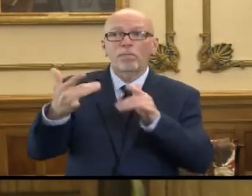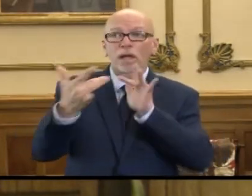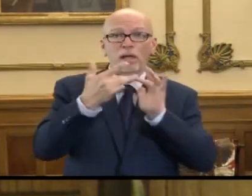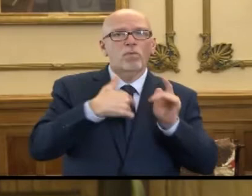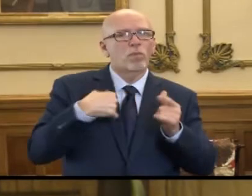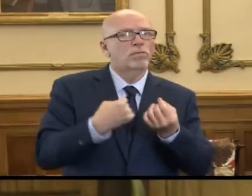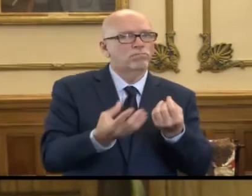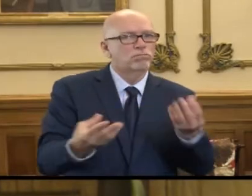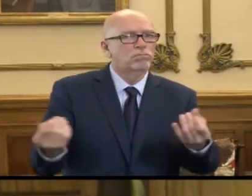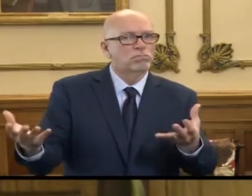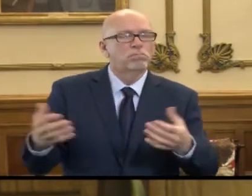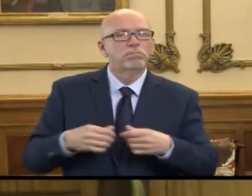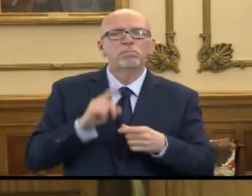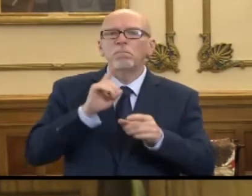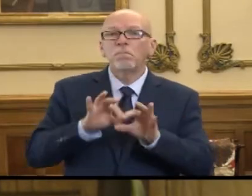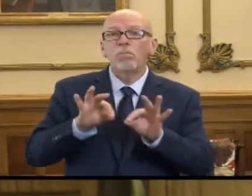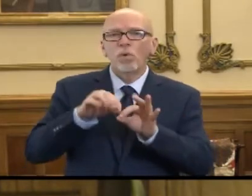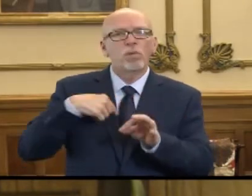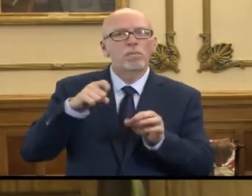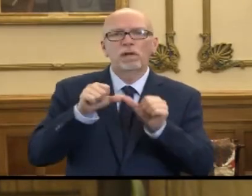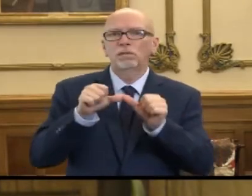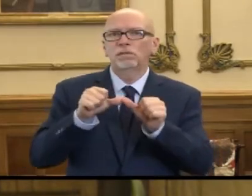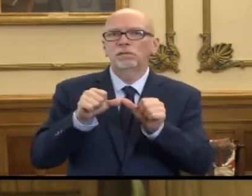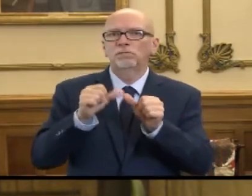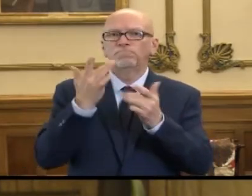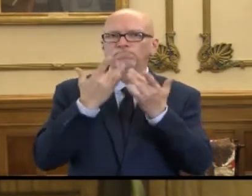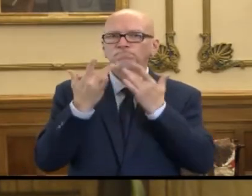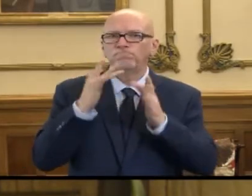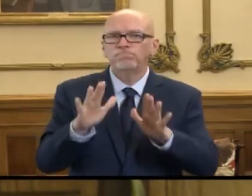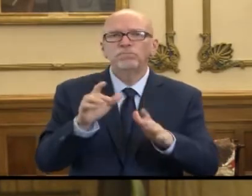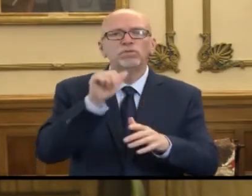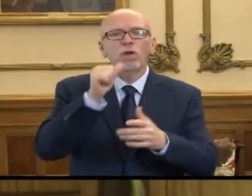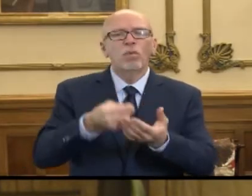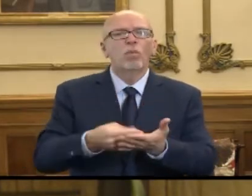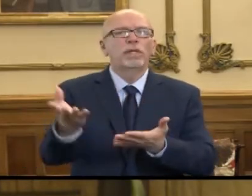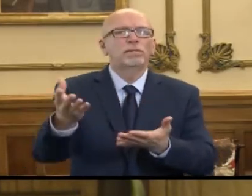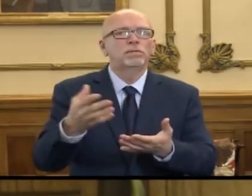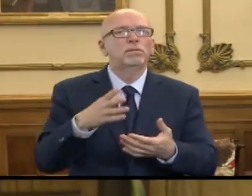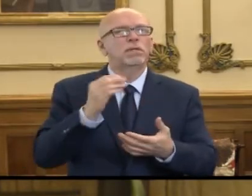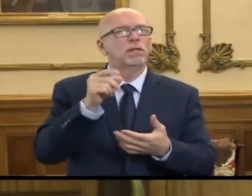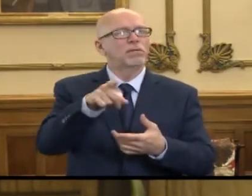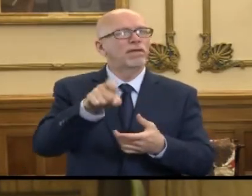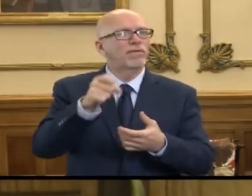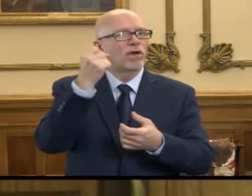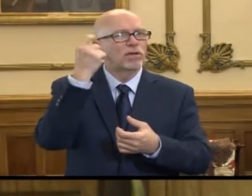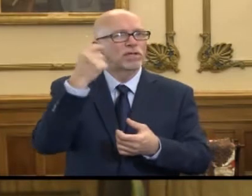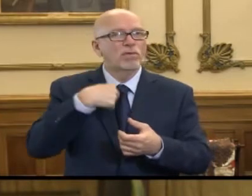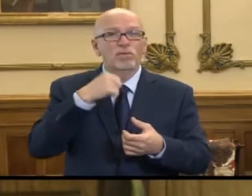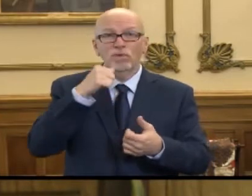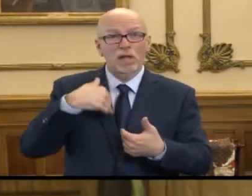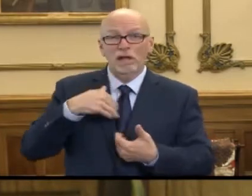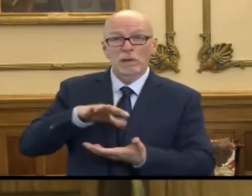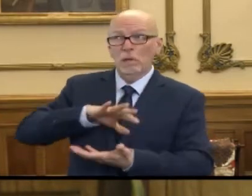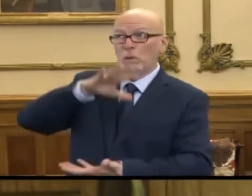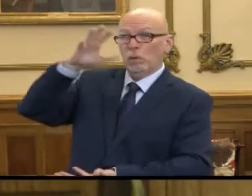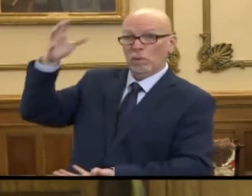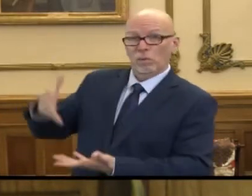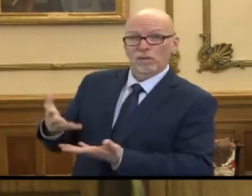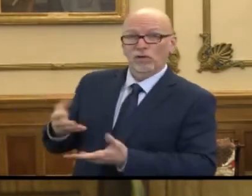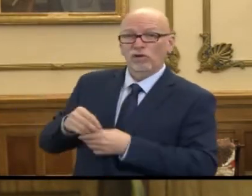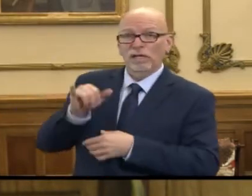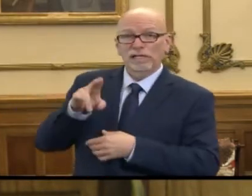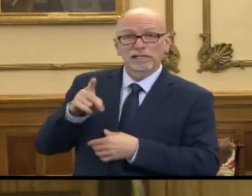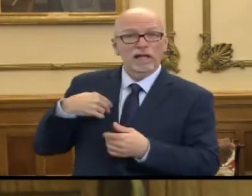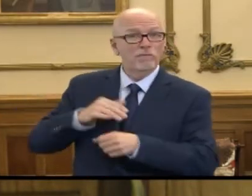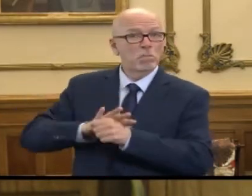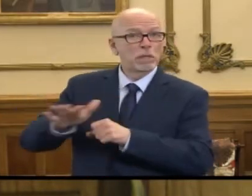But it is very important that we continue to conserve this, and that you continue to understand that we don't have a huge stockpile right here in the state of